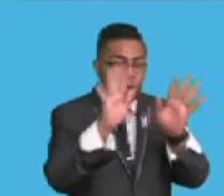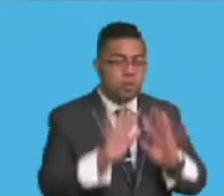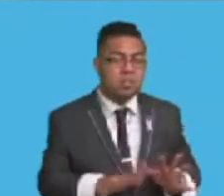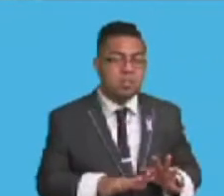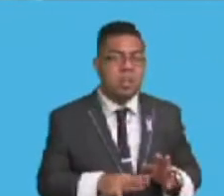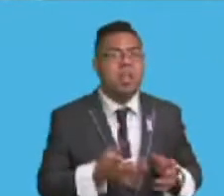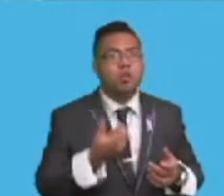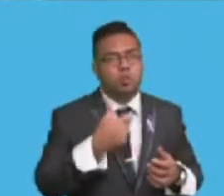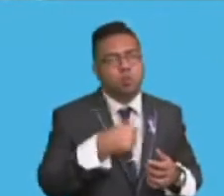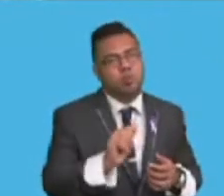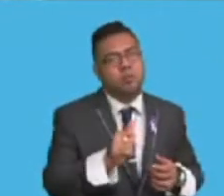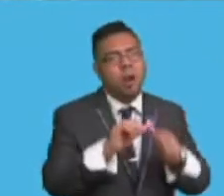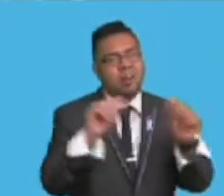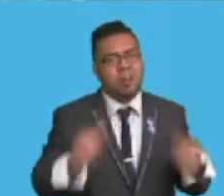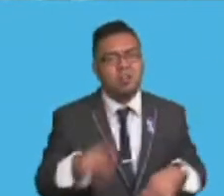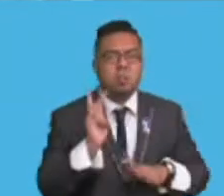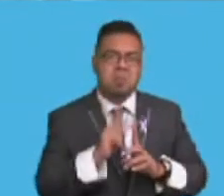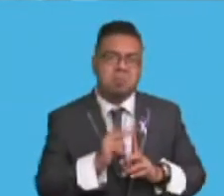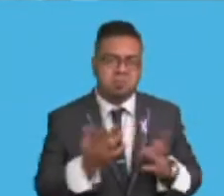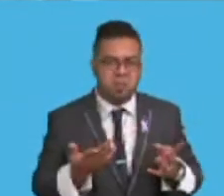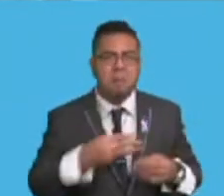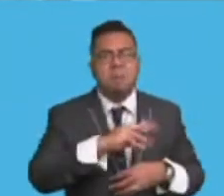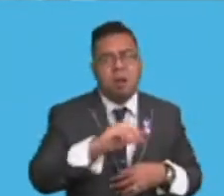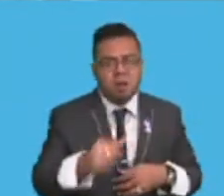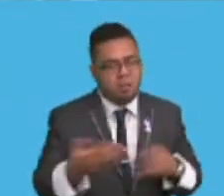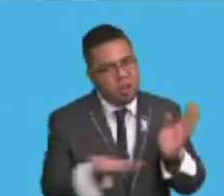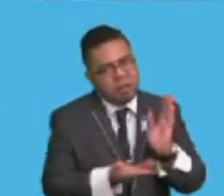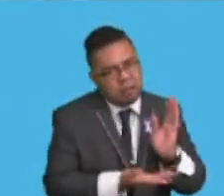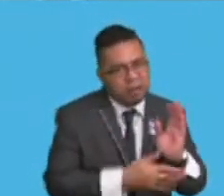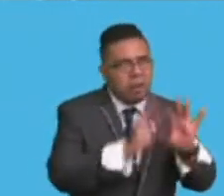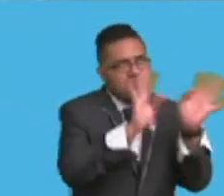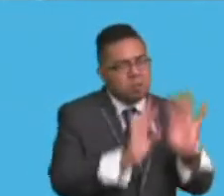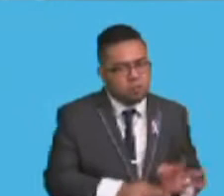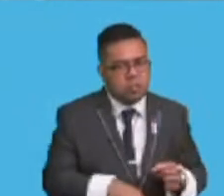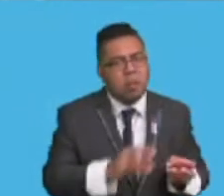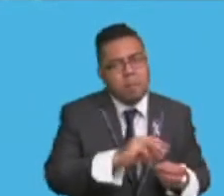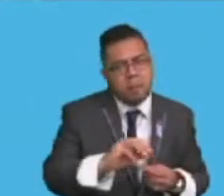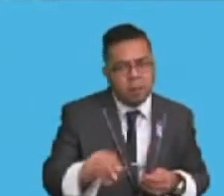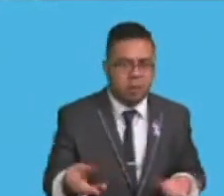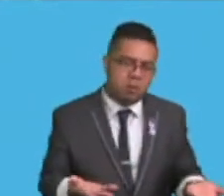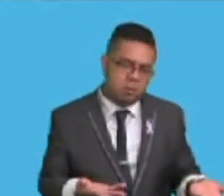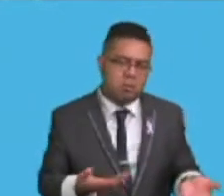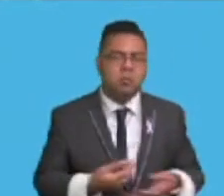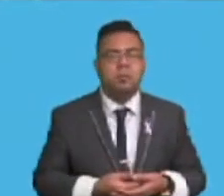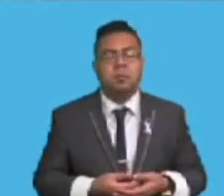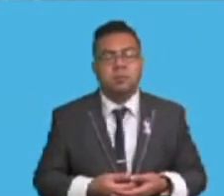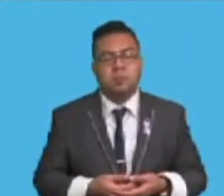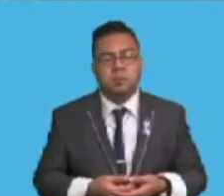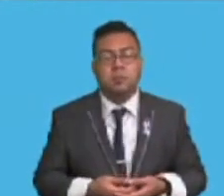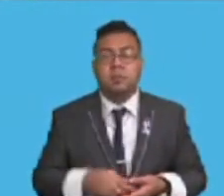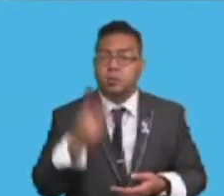agricultural land, Madam Speaker. So these are the two challenges that we are facing, Madam Speaker. One is the effect